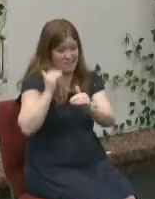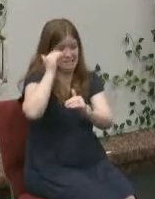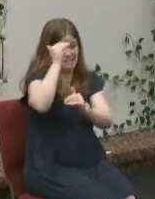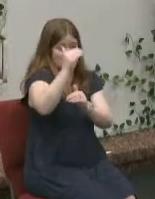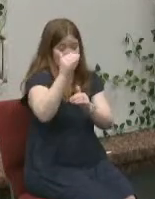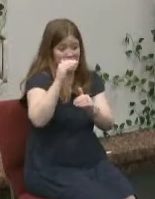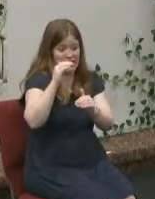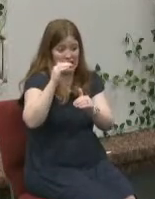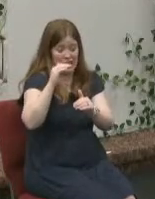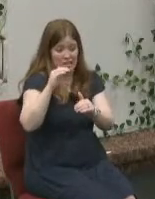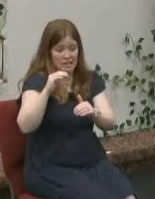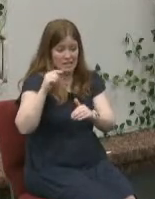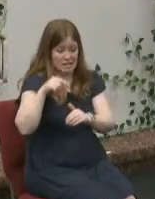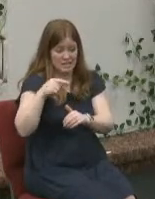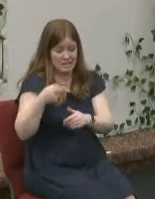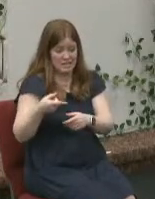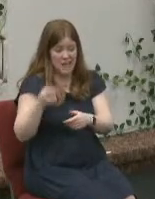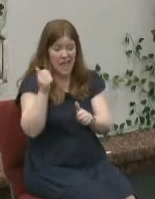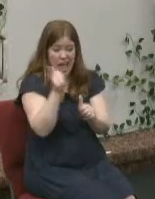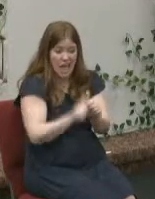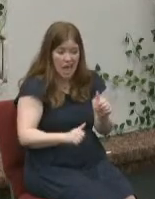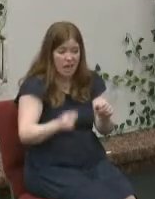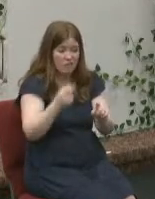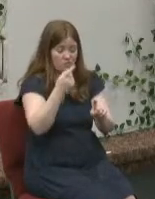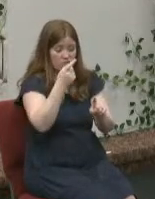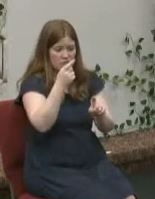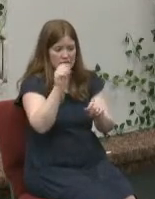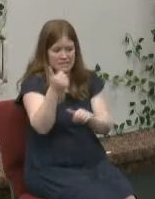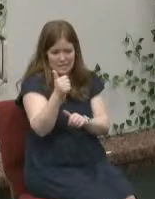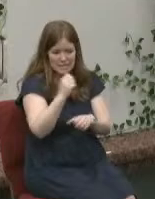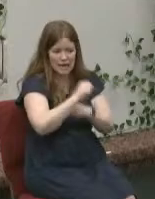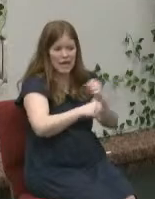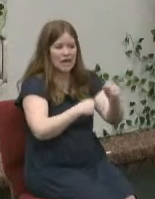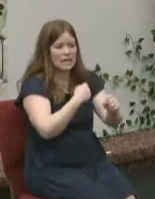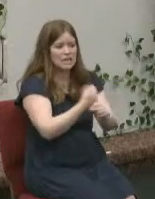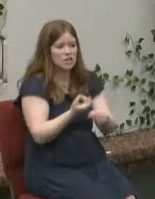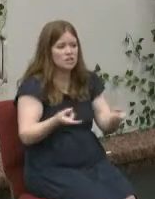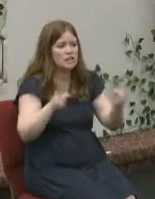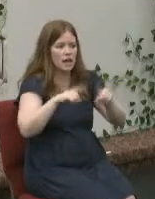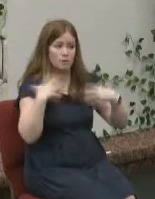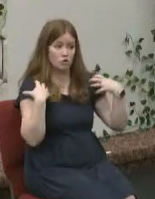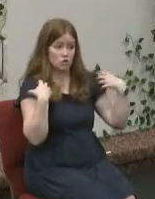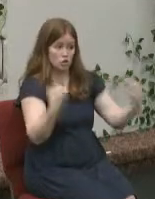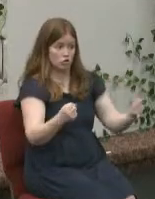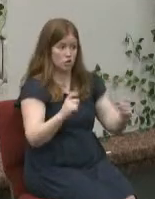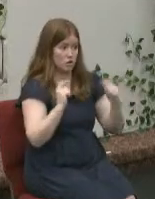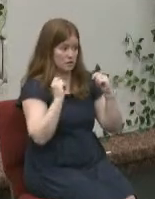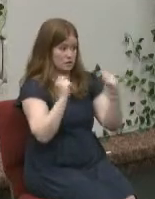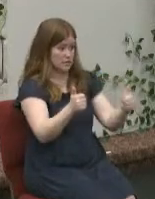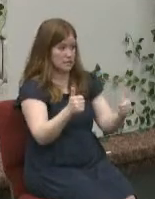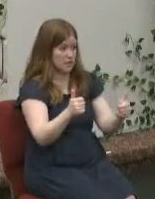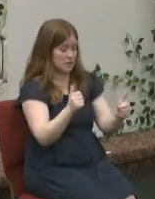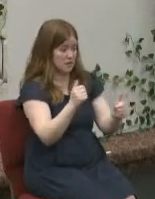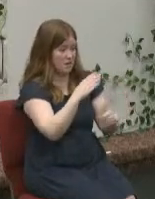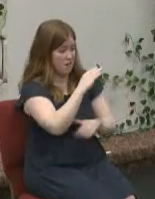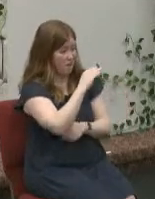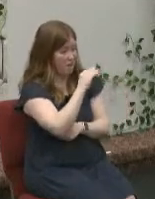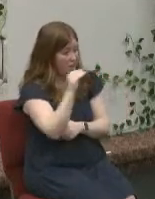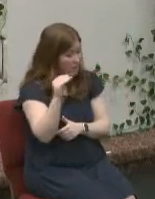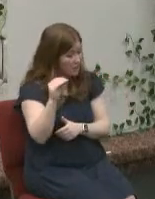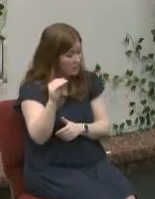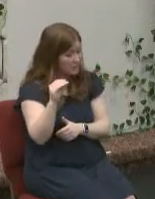monthly every 10 years strong sudden and then they add this